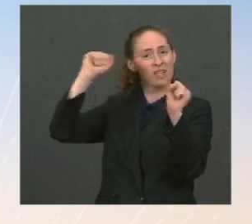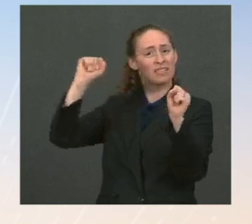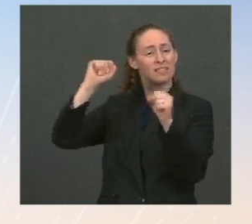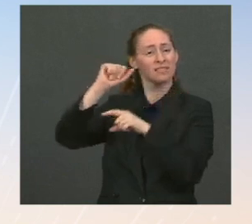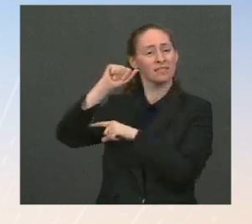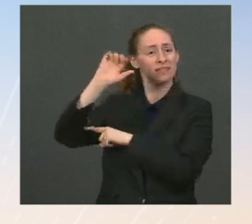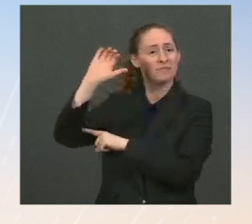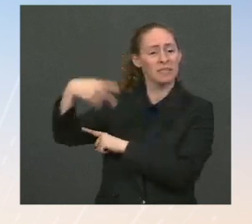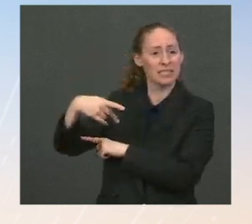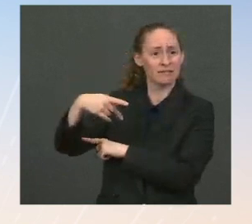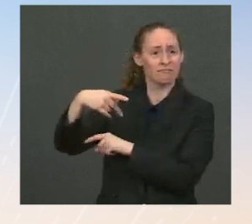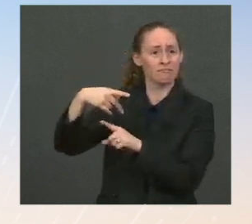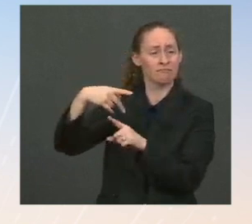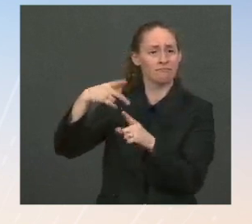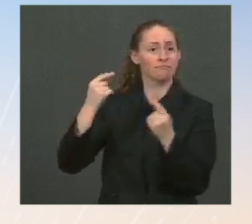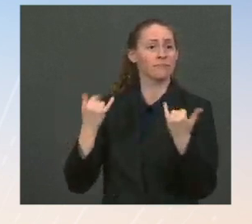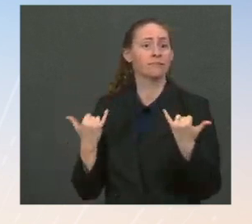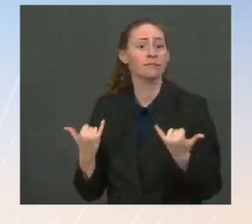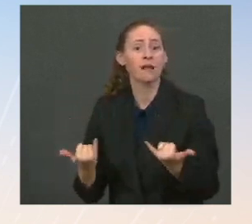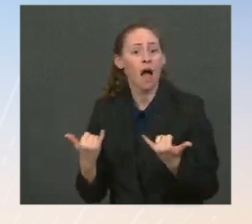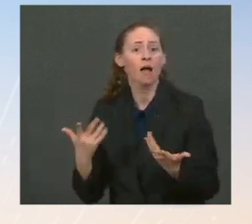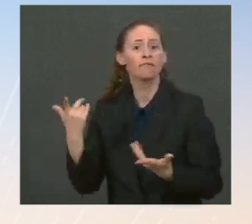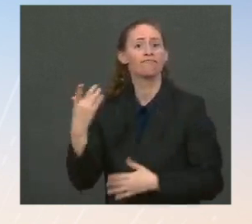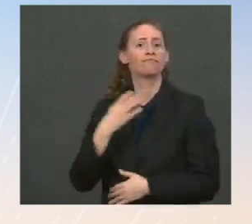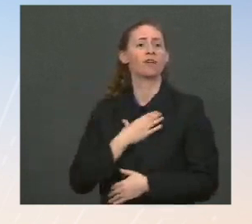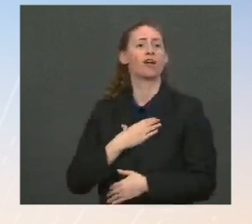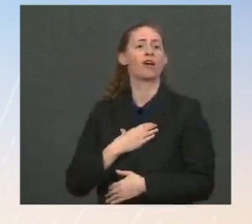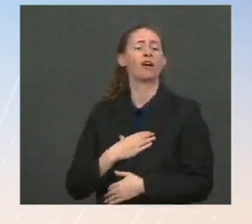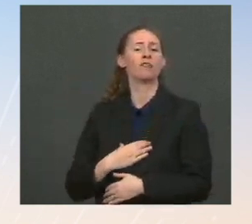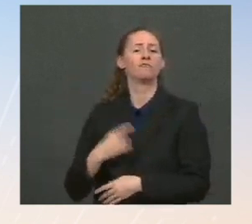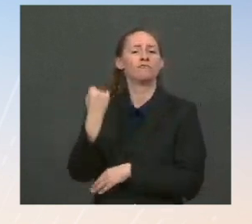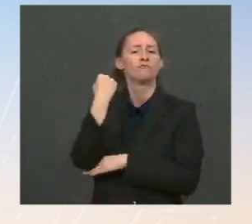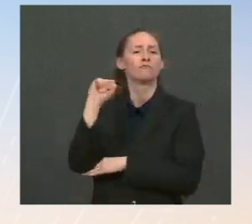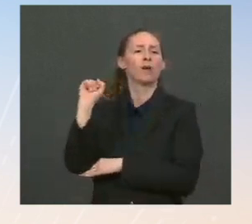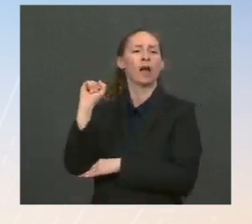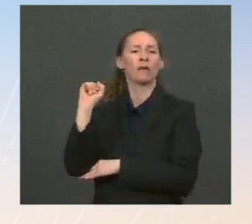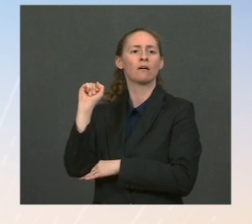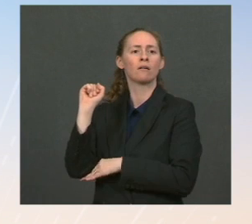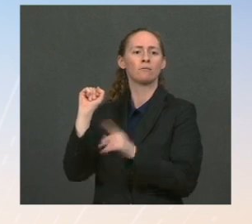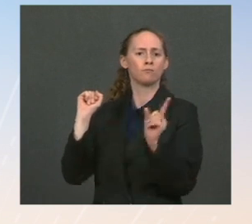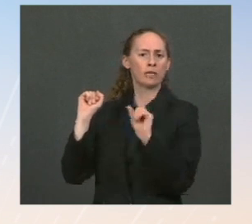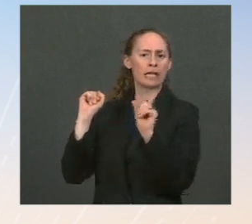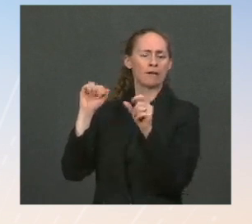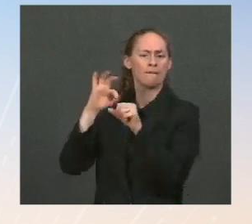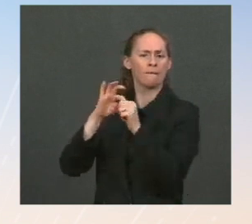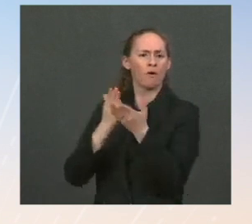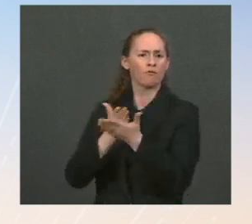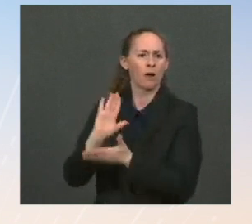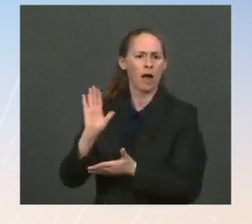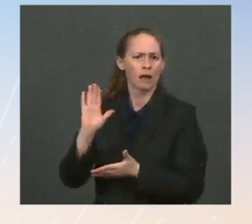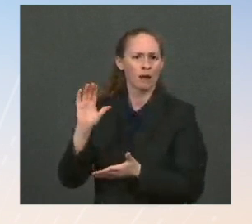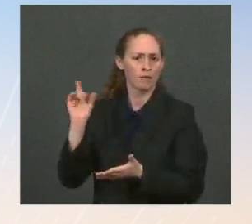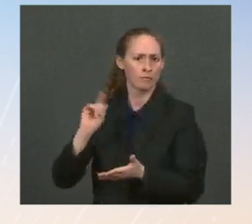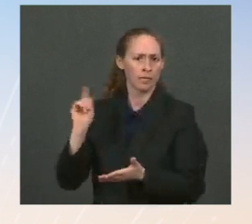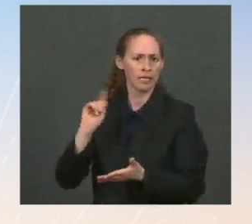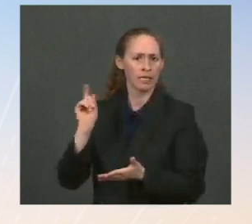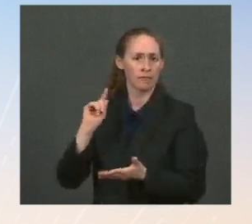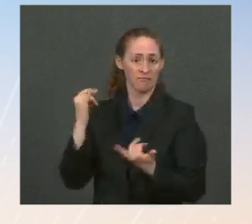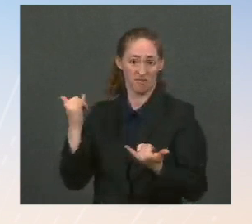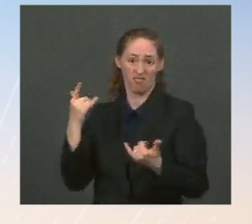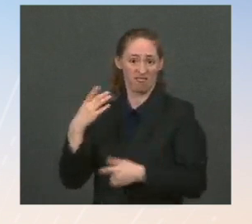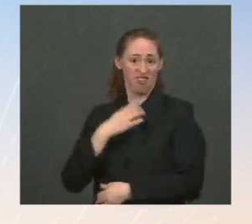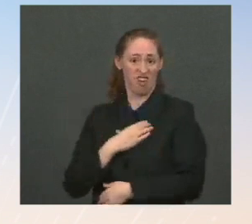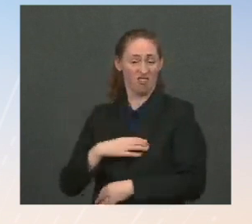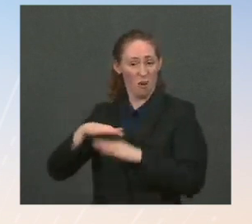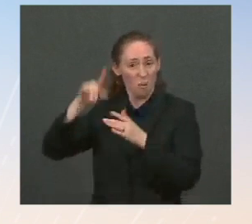ask him and see what he knows. But I do want to make clear, he's committed to this issue.